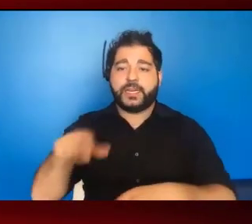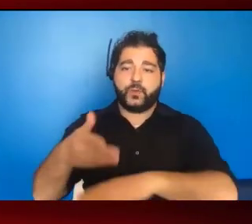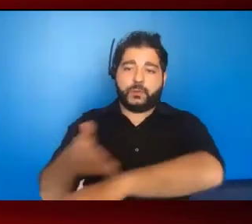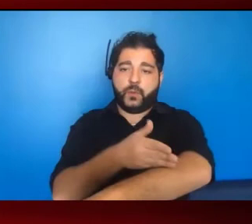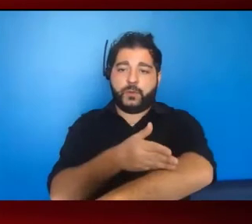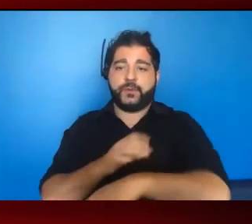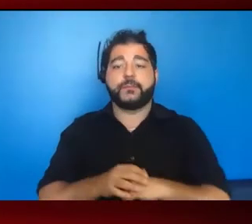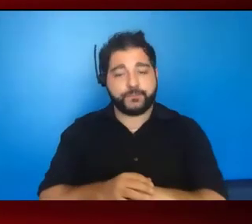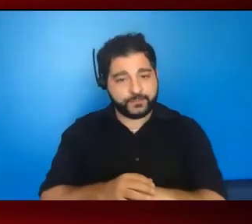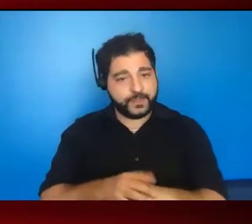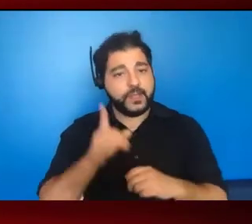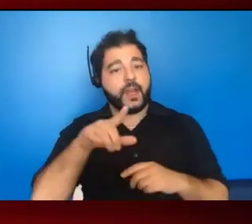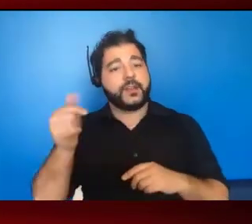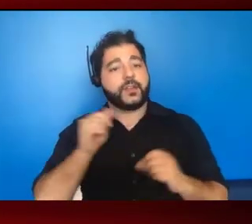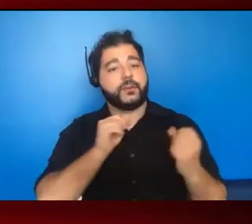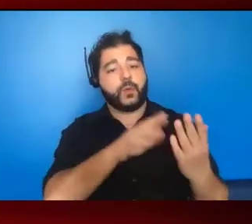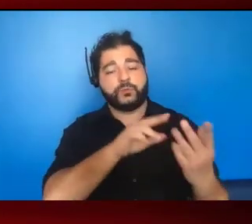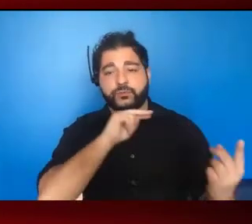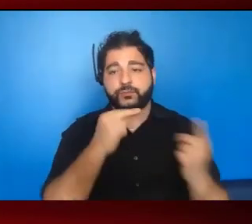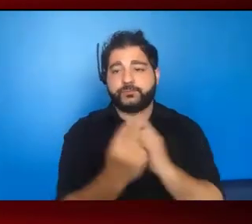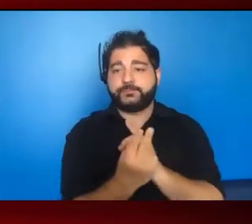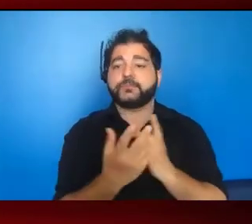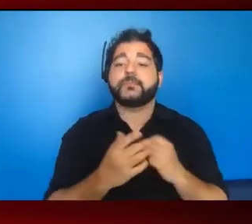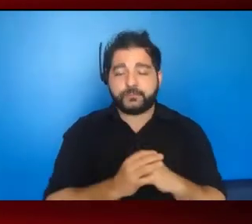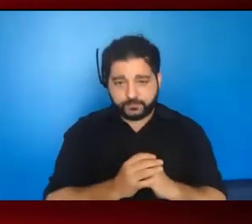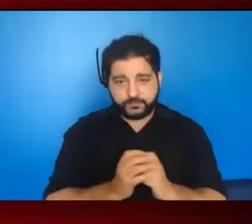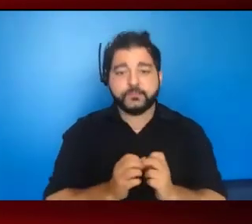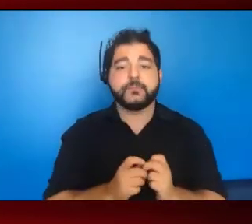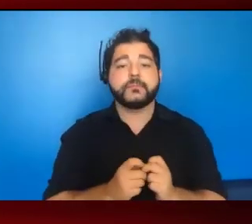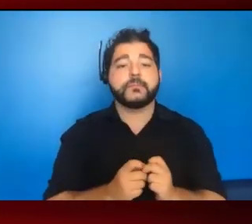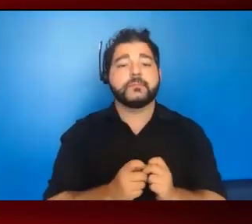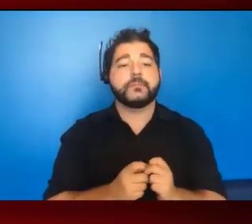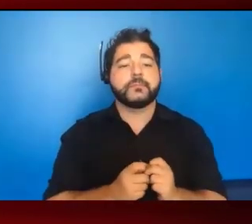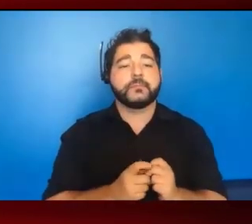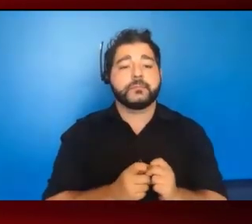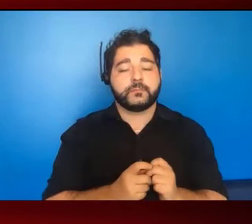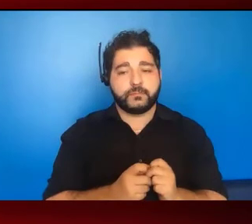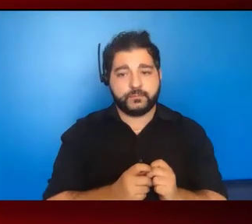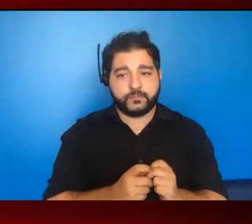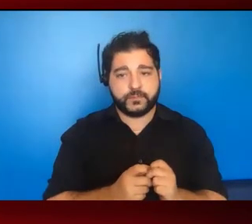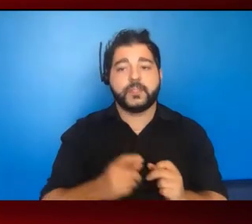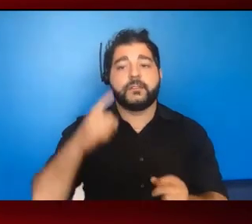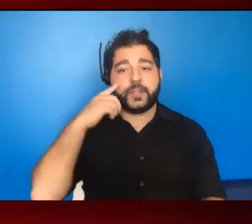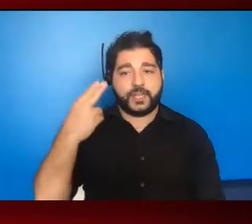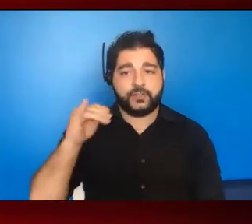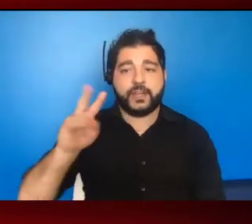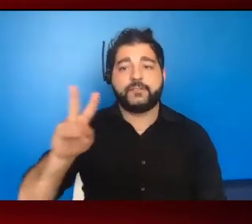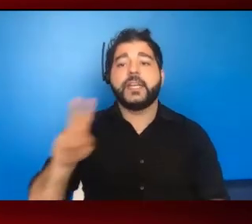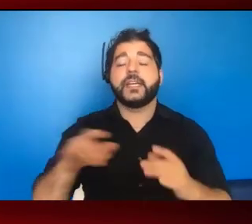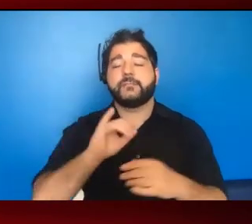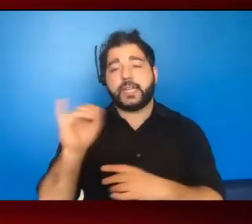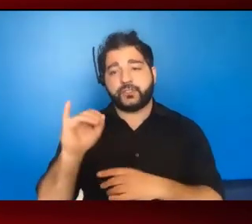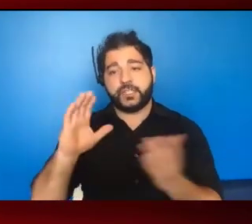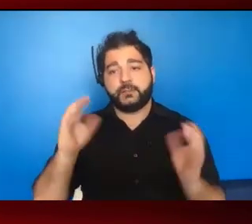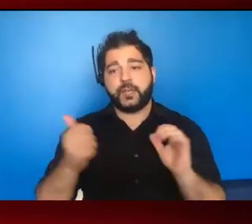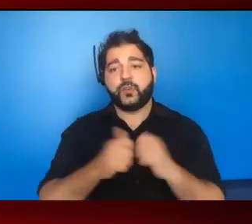This is another way of looking at this from the perspective of new prevalence of HIV infection compared to